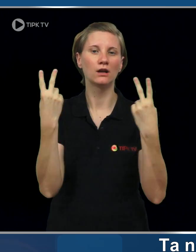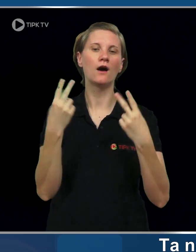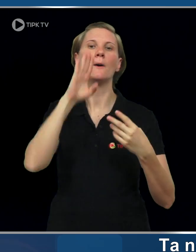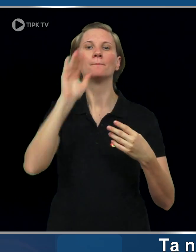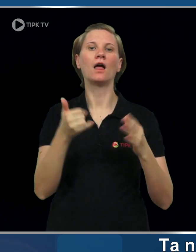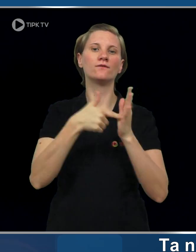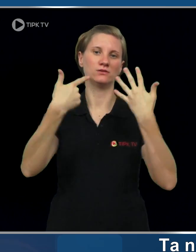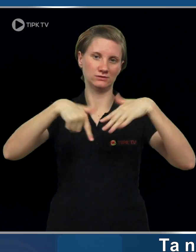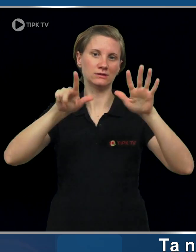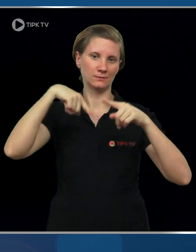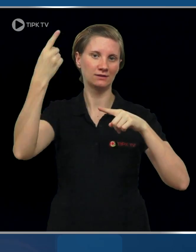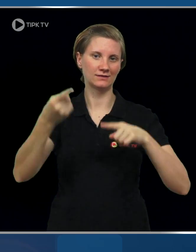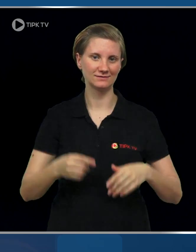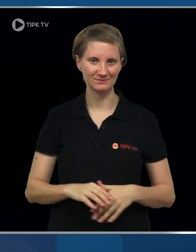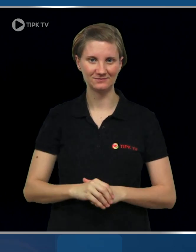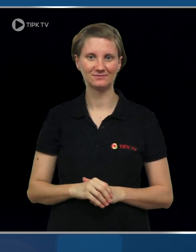force from May 2017.